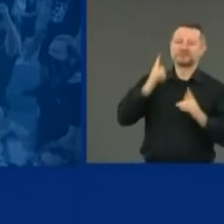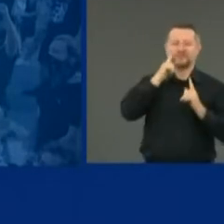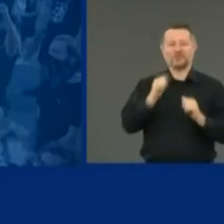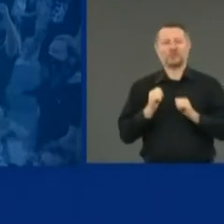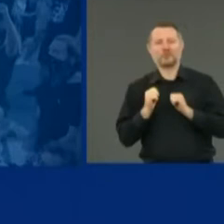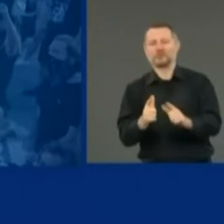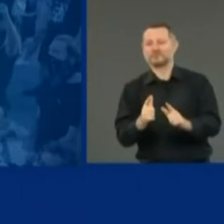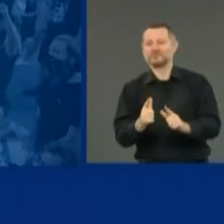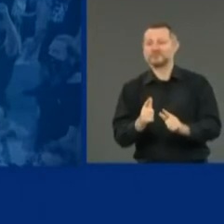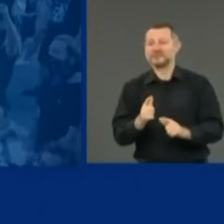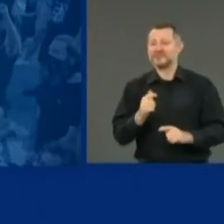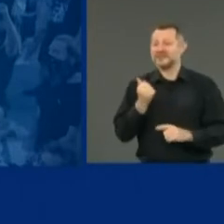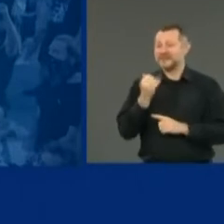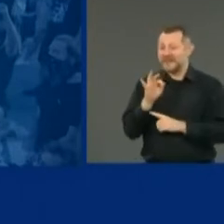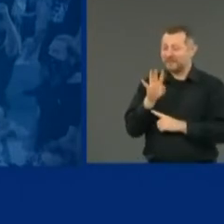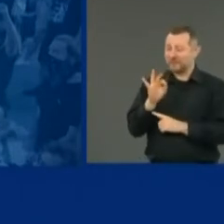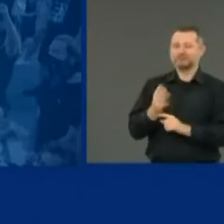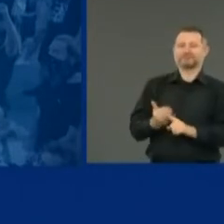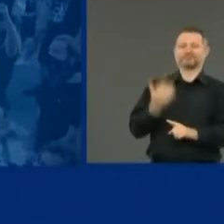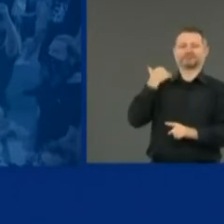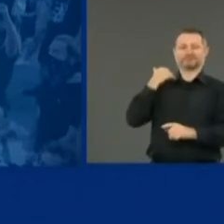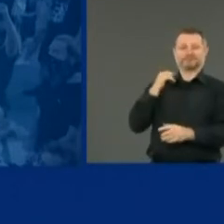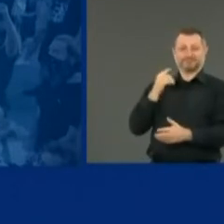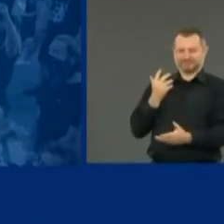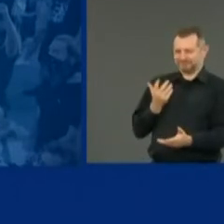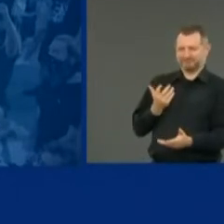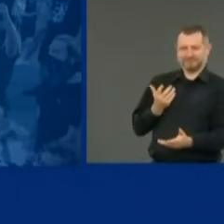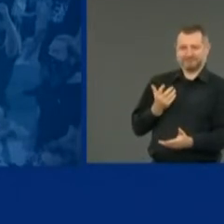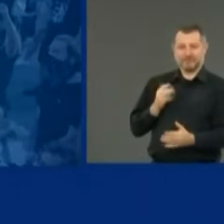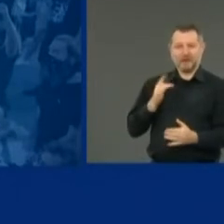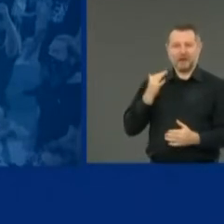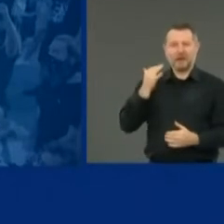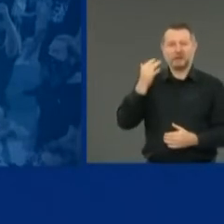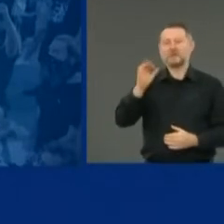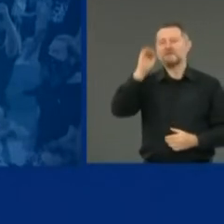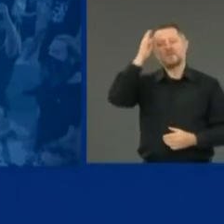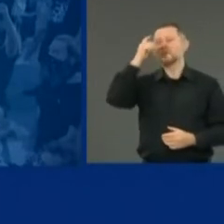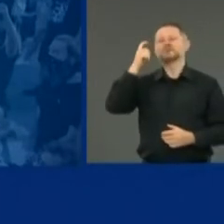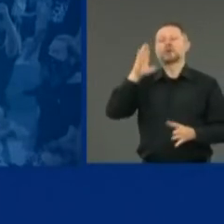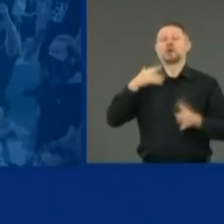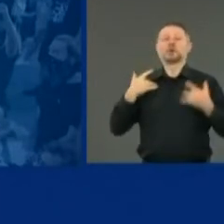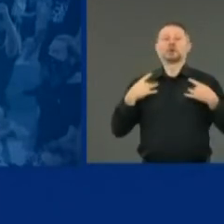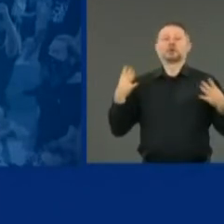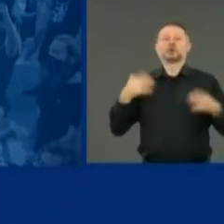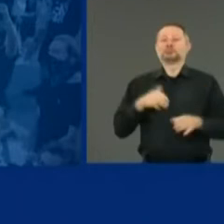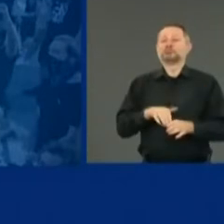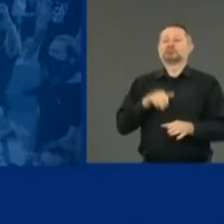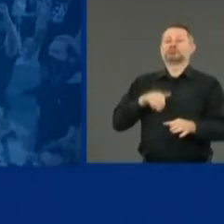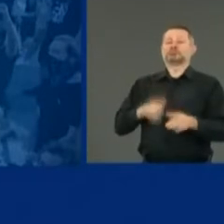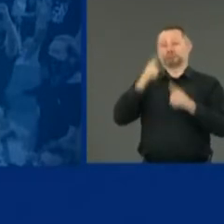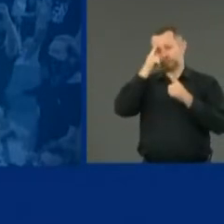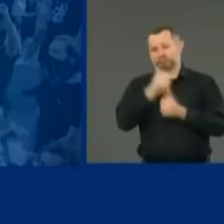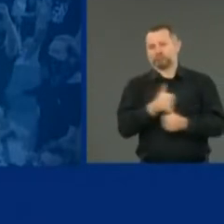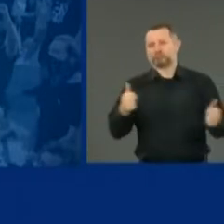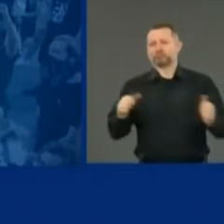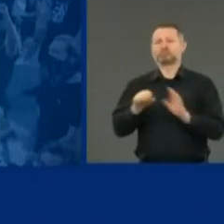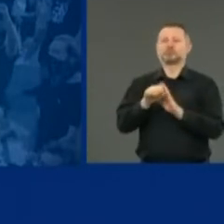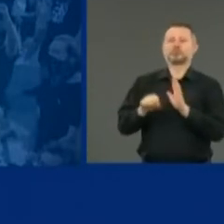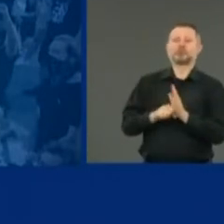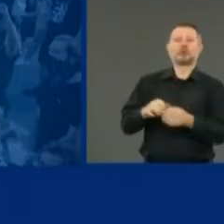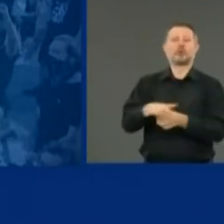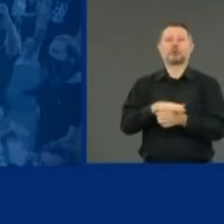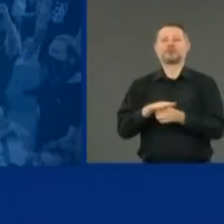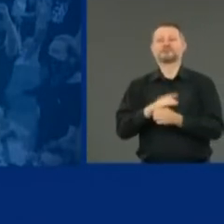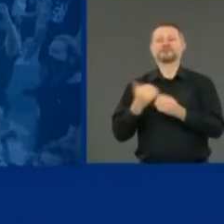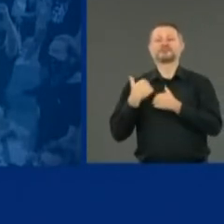paraphrased. The federal government went out of the business. States and locals are supposed to make up. They can't. You